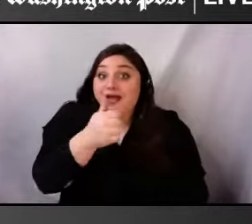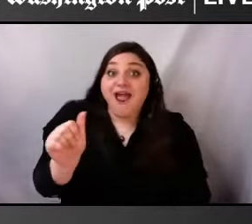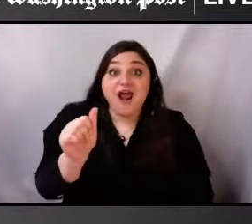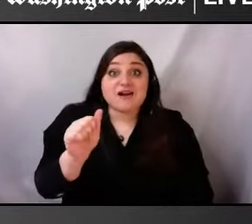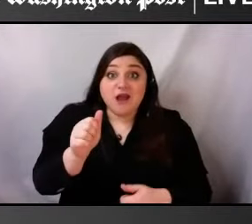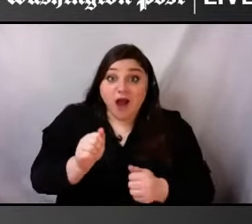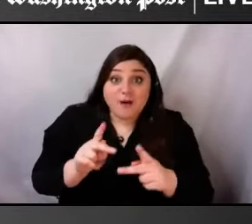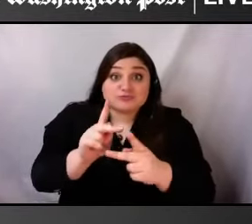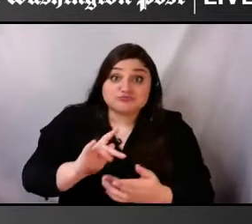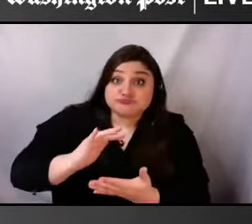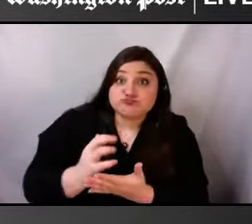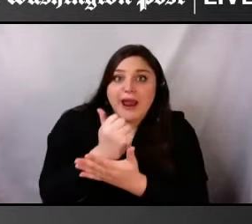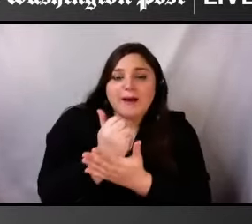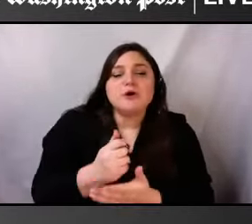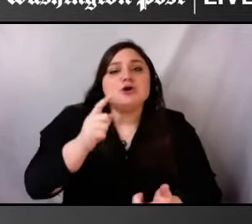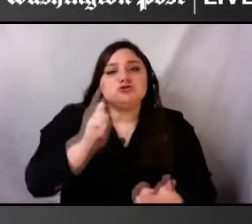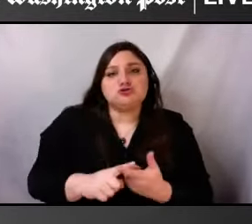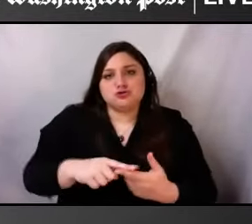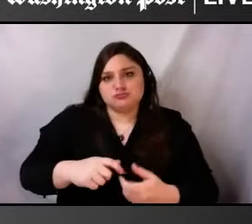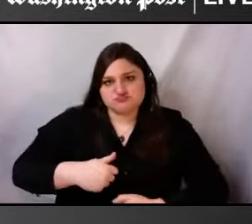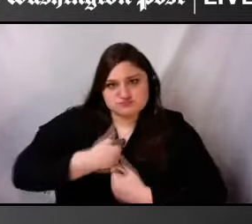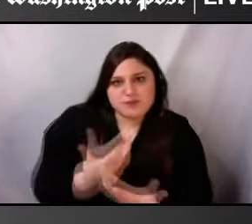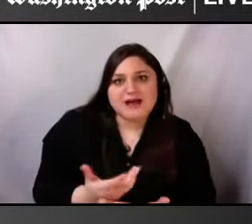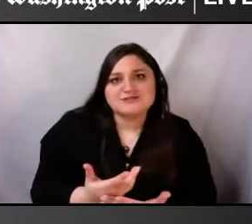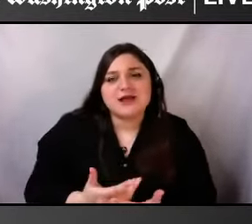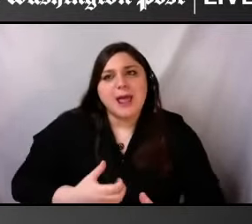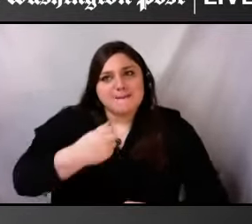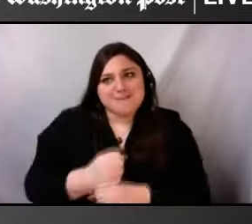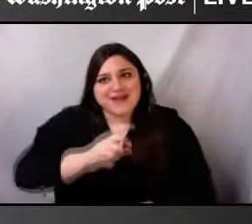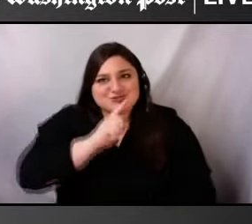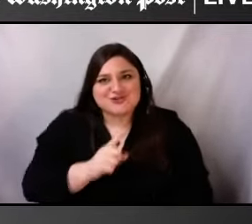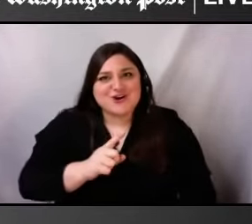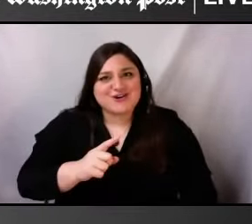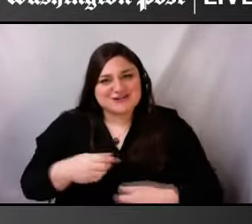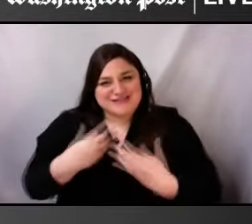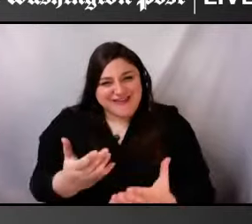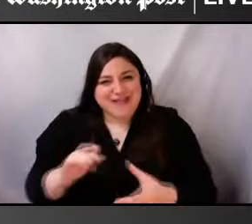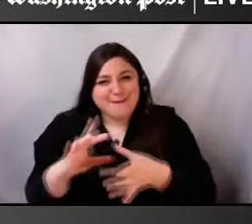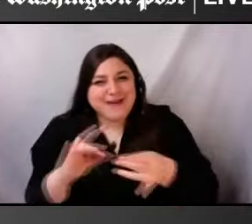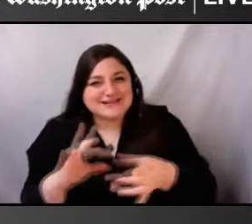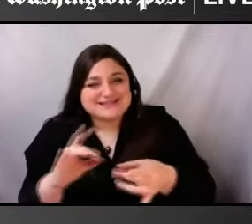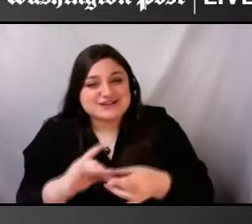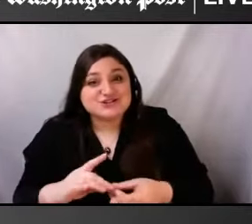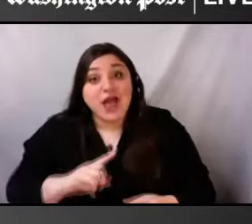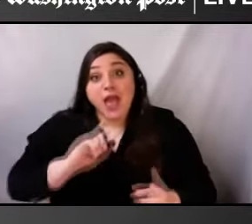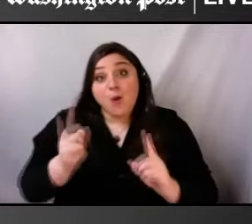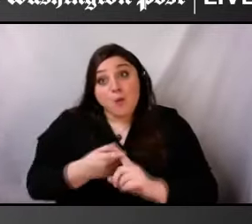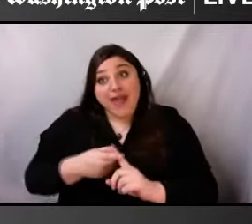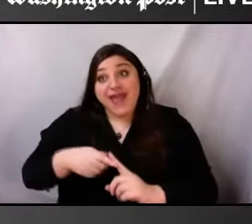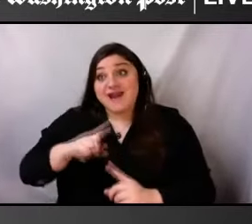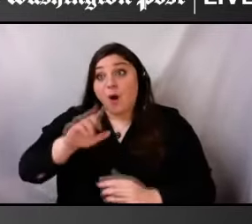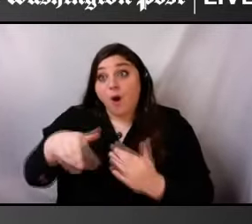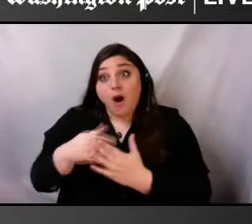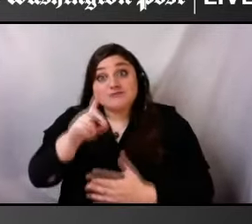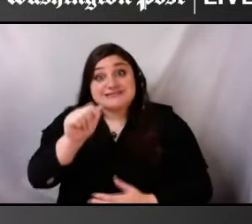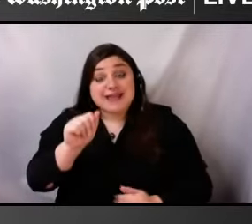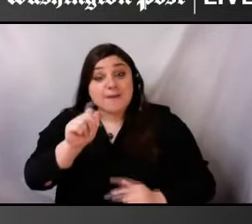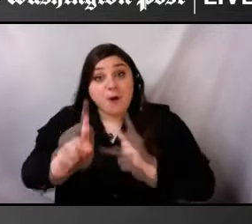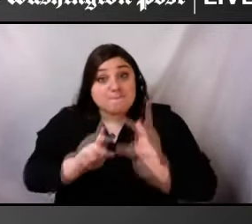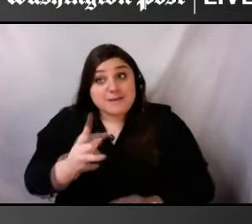disabled people benefit, the entire society in which we live in benefits.